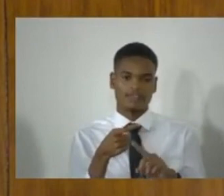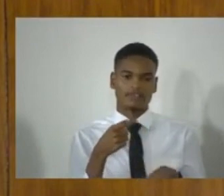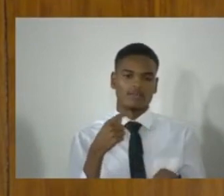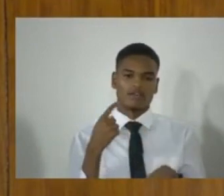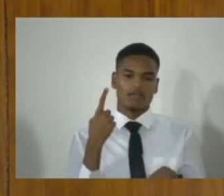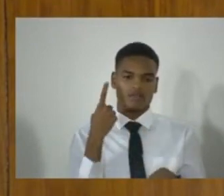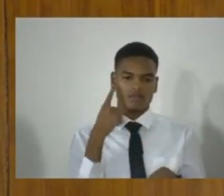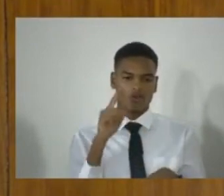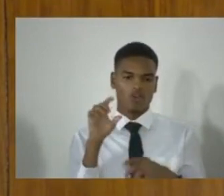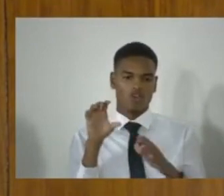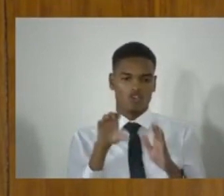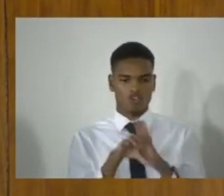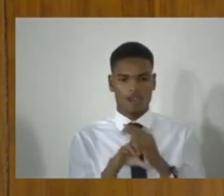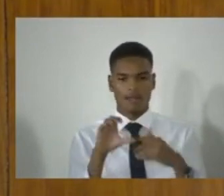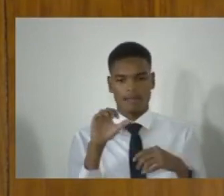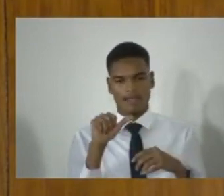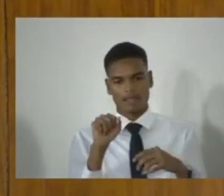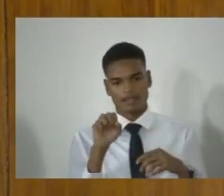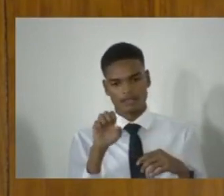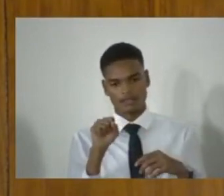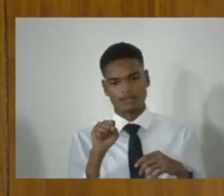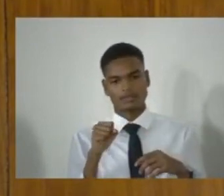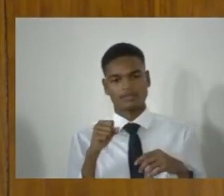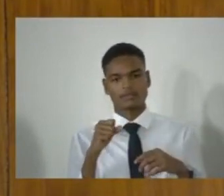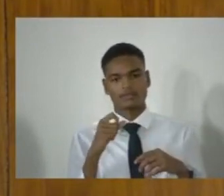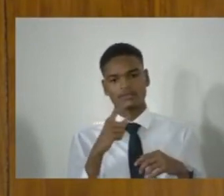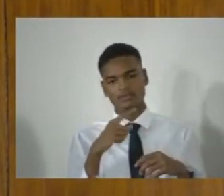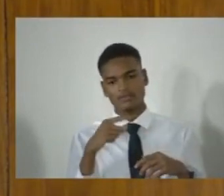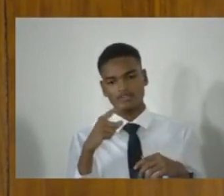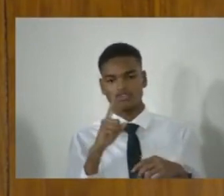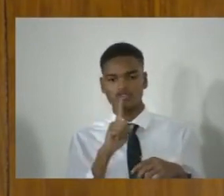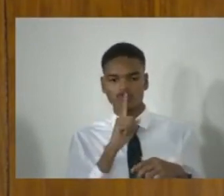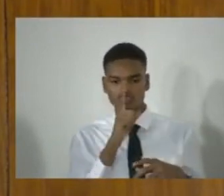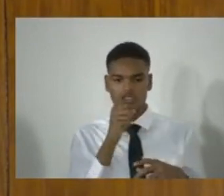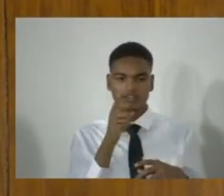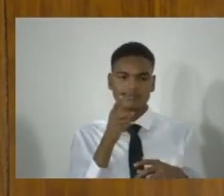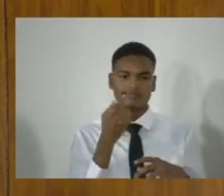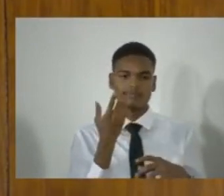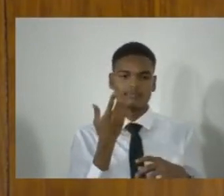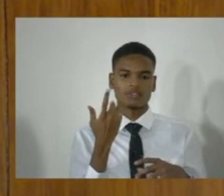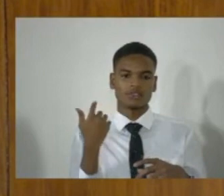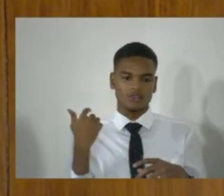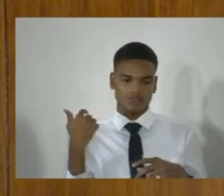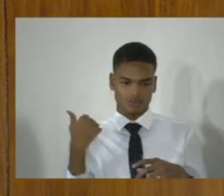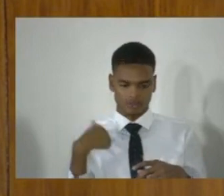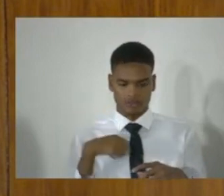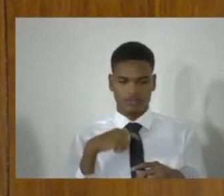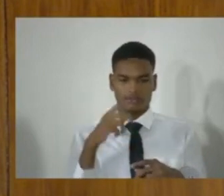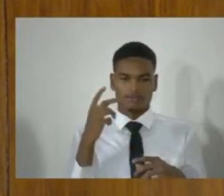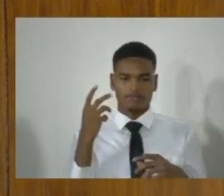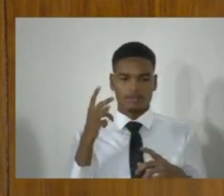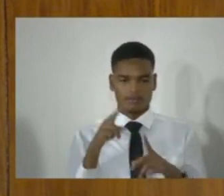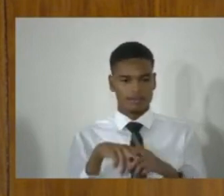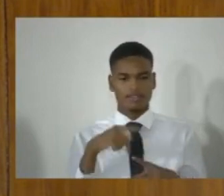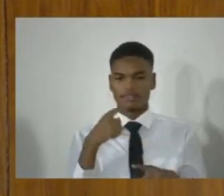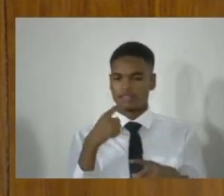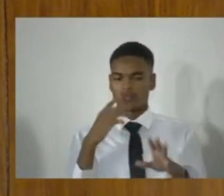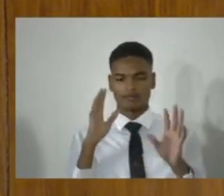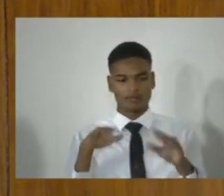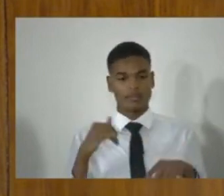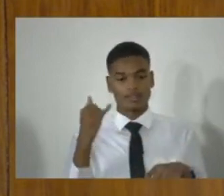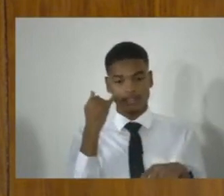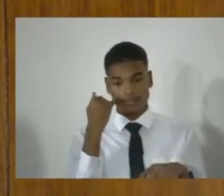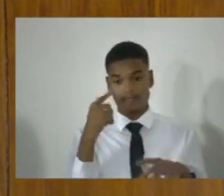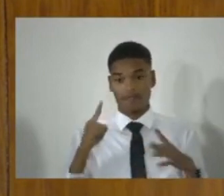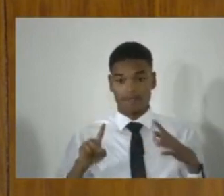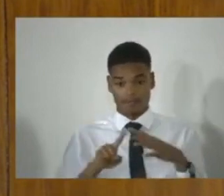of criminal cases, it was an inducement to them to say as soon as possible in the system, once your case is before